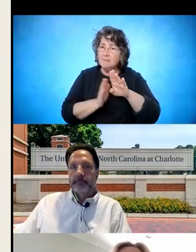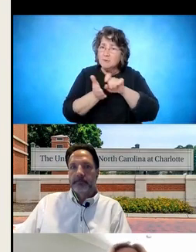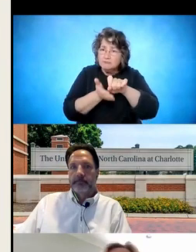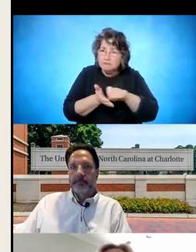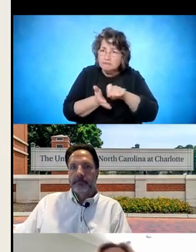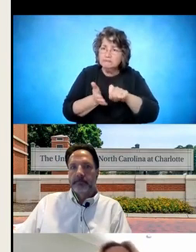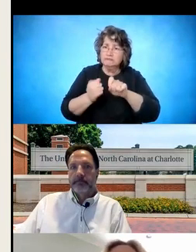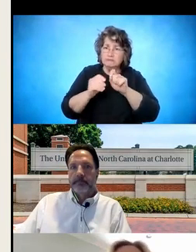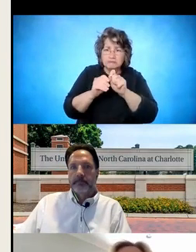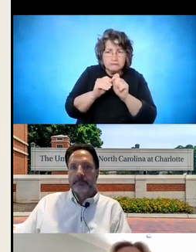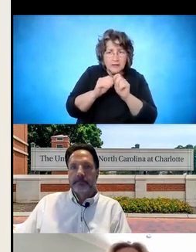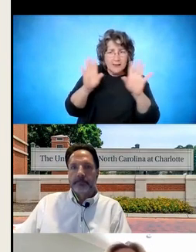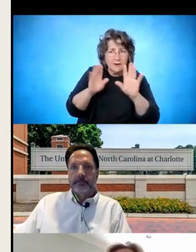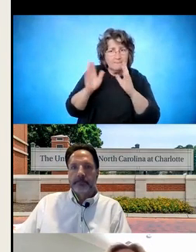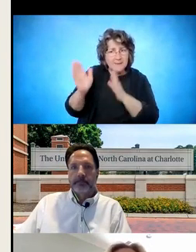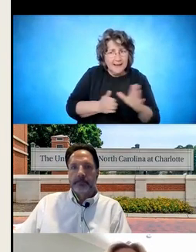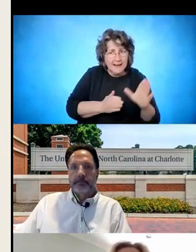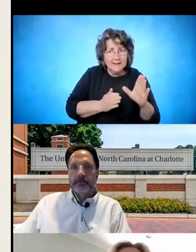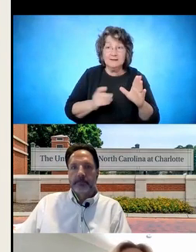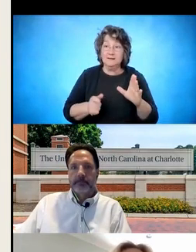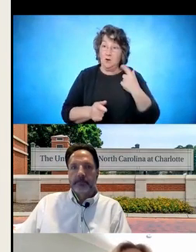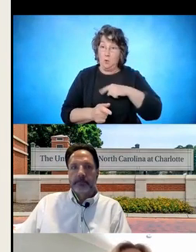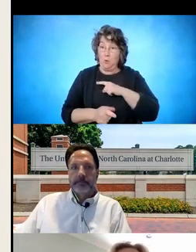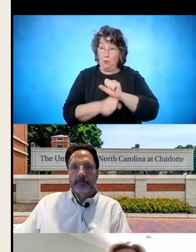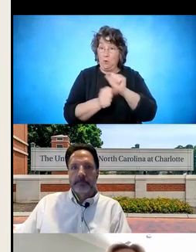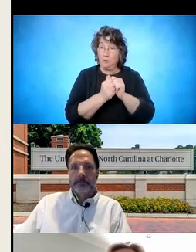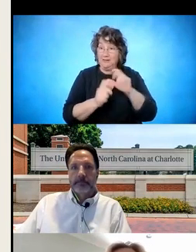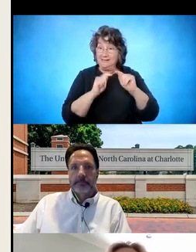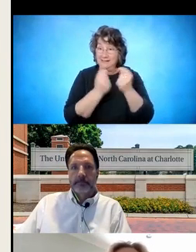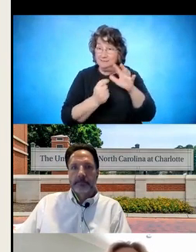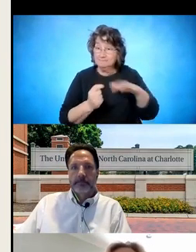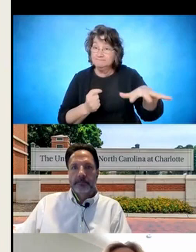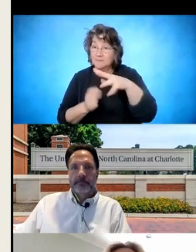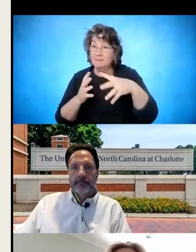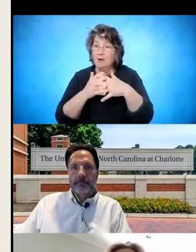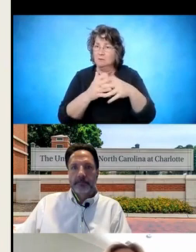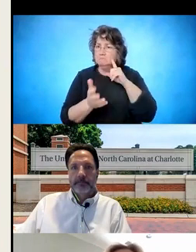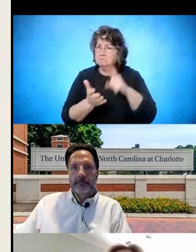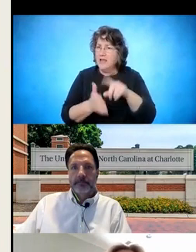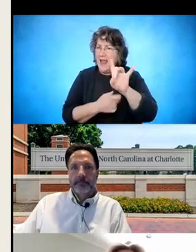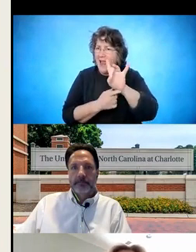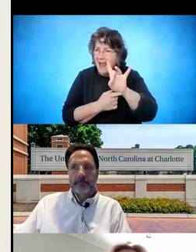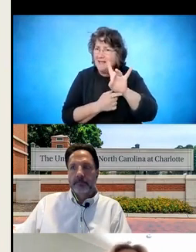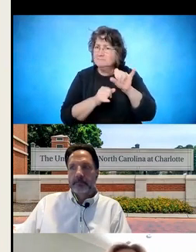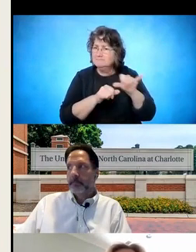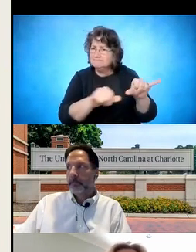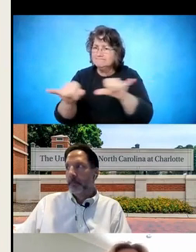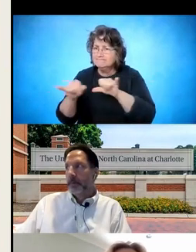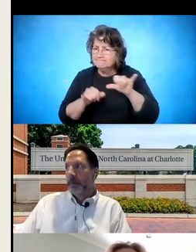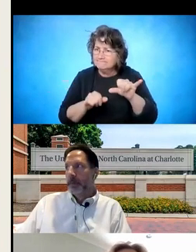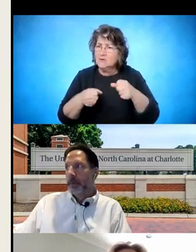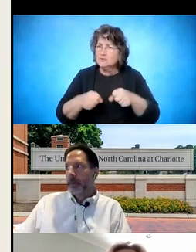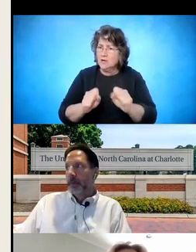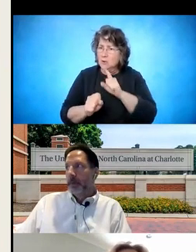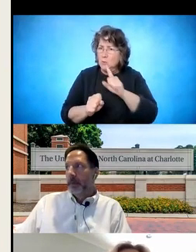with teams across the country, we have found eight common strategies or components that are critical to successful collaboration between